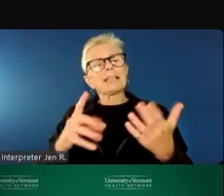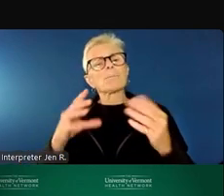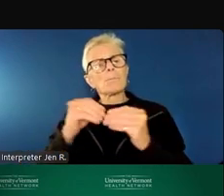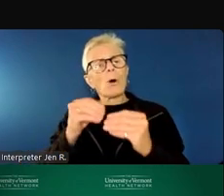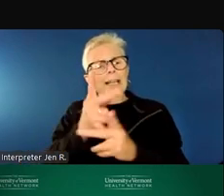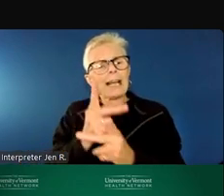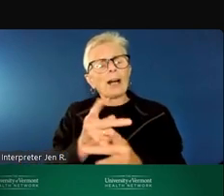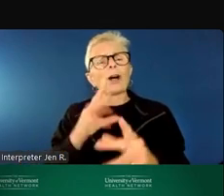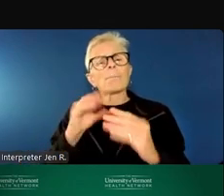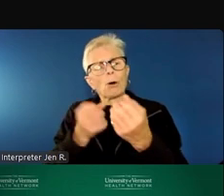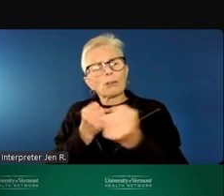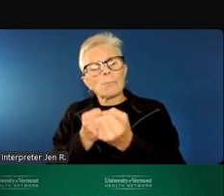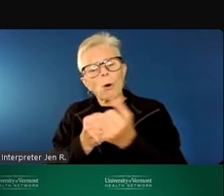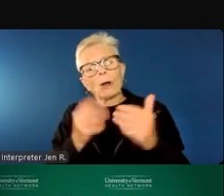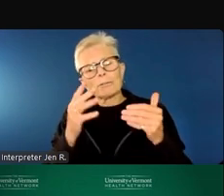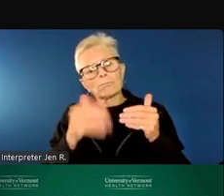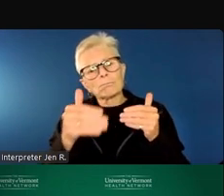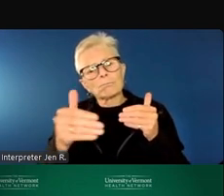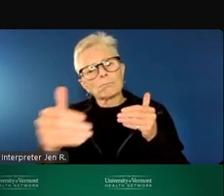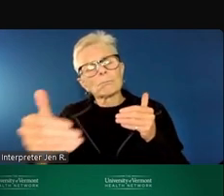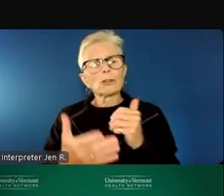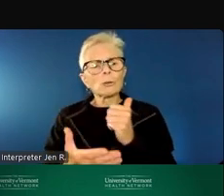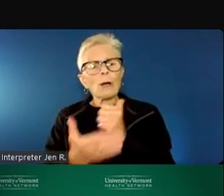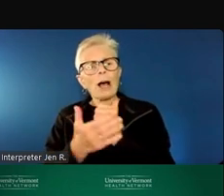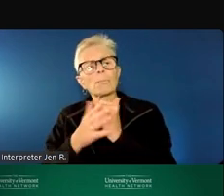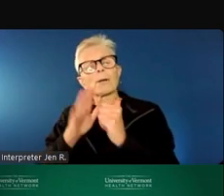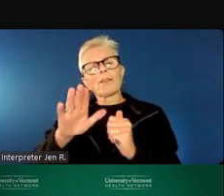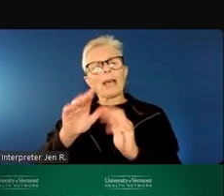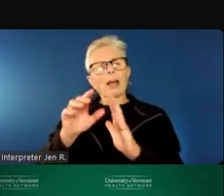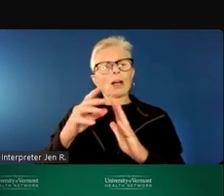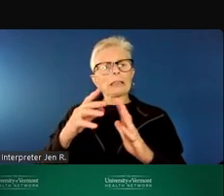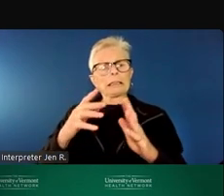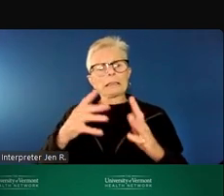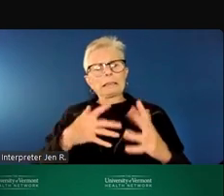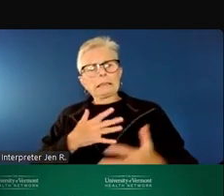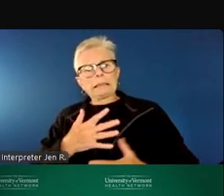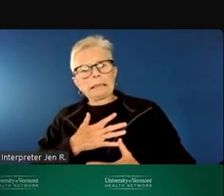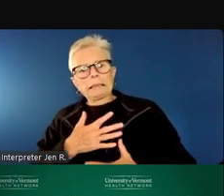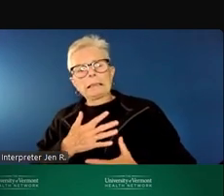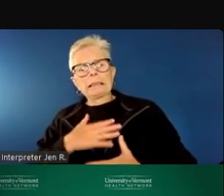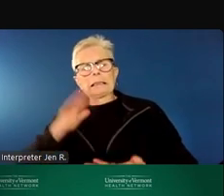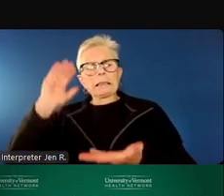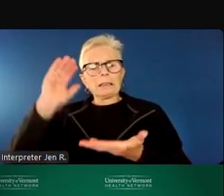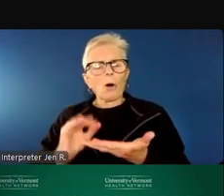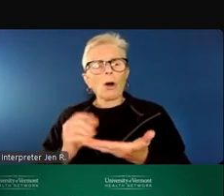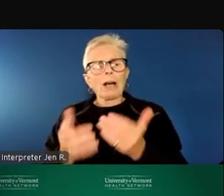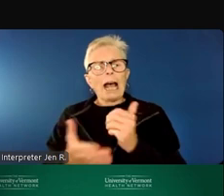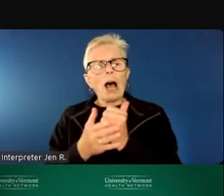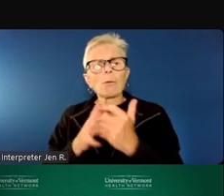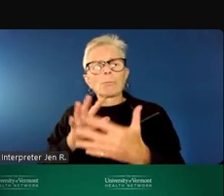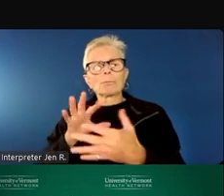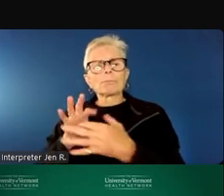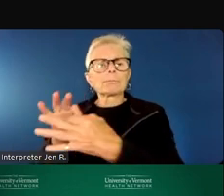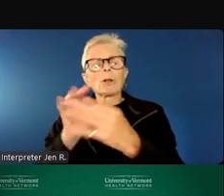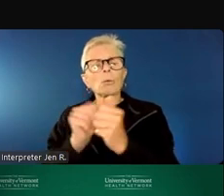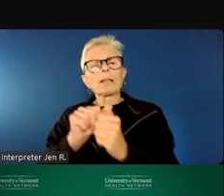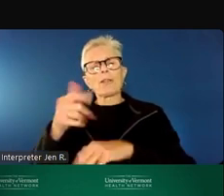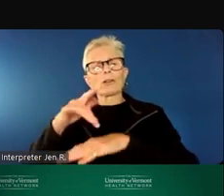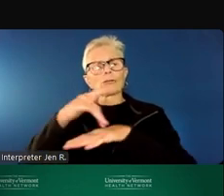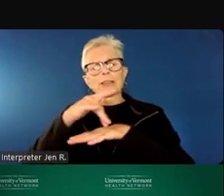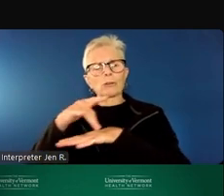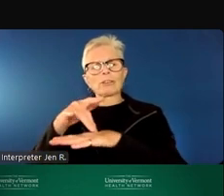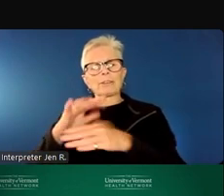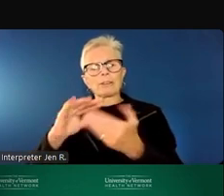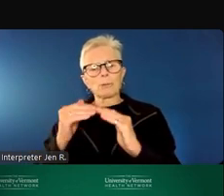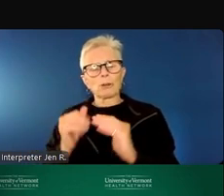management to help symptoms alleviate or to help connect to other services in our community. And we'll have